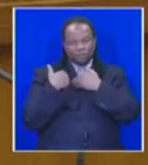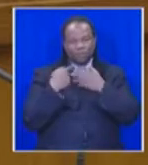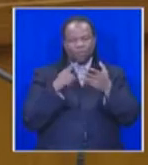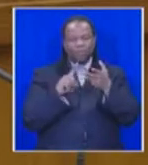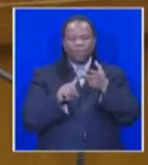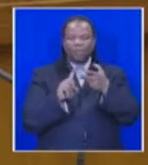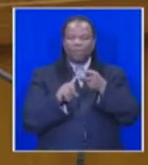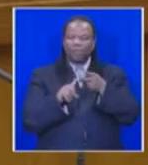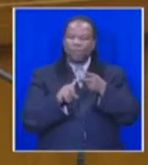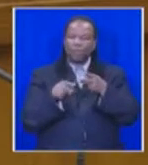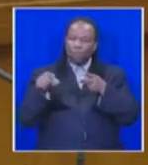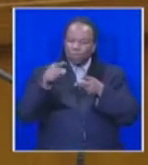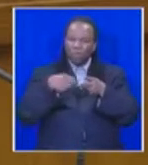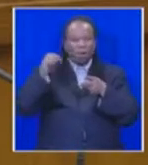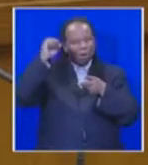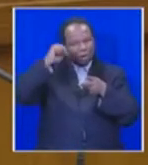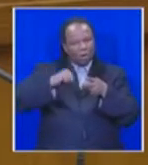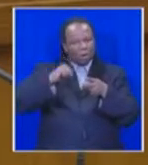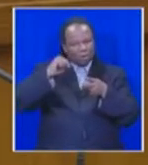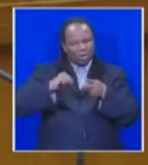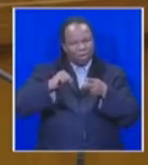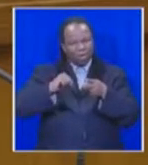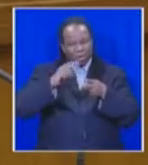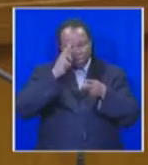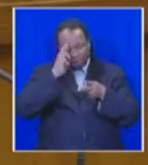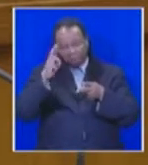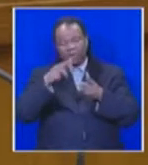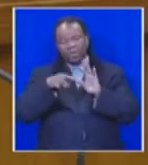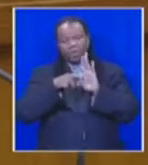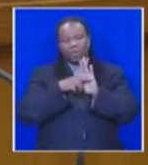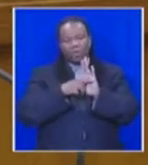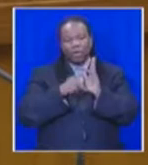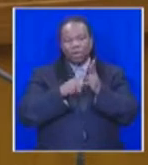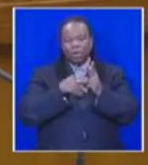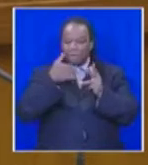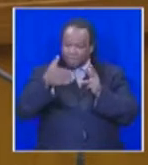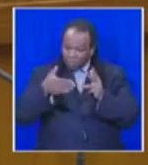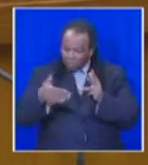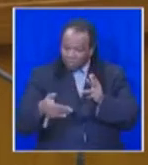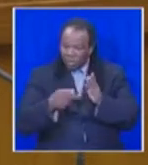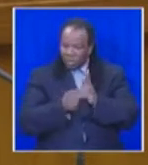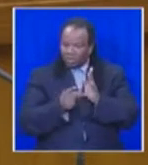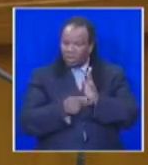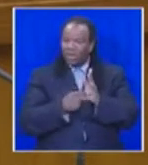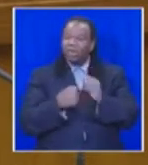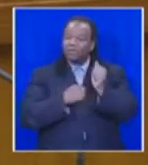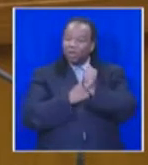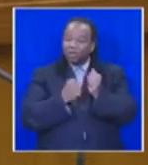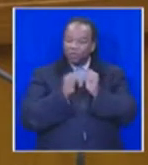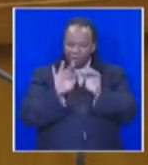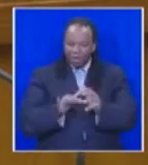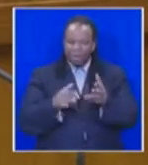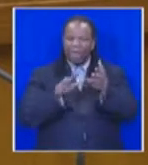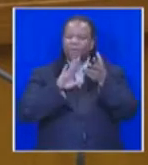we had agreed that we must reaffirm respect for the rules, procedures and structures of Parliament. Thirdly, we need to